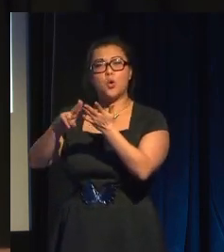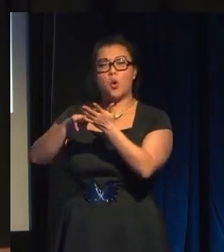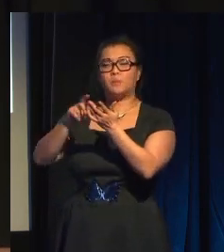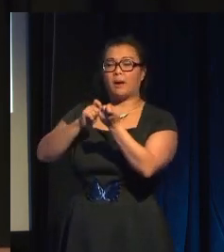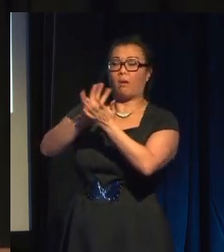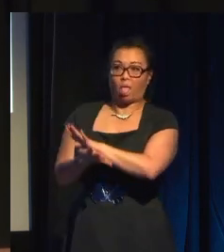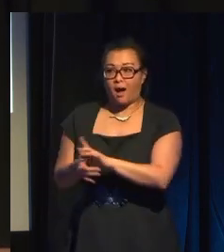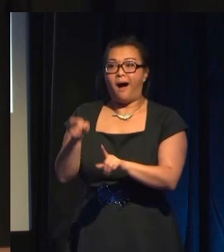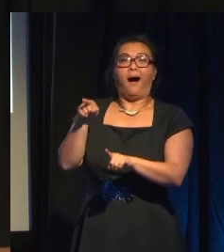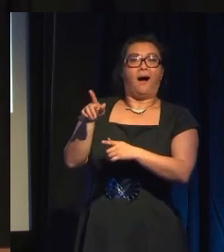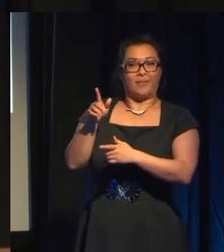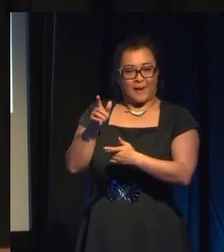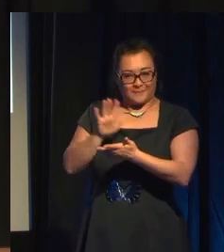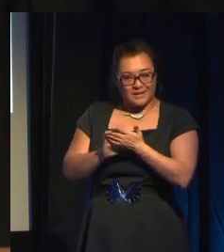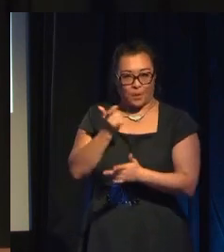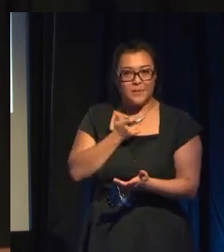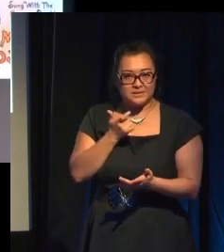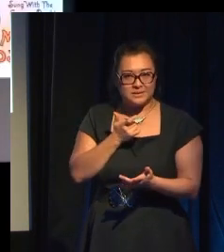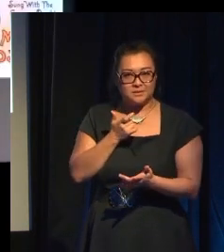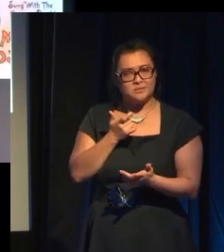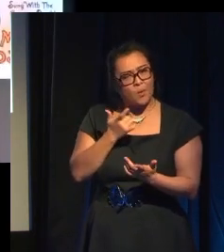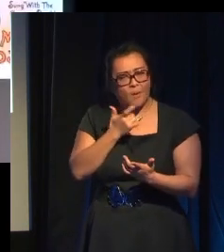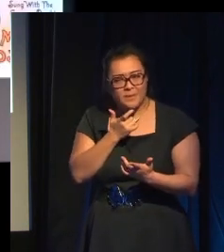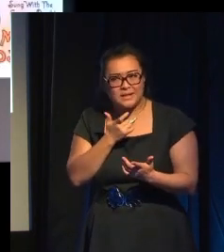ironically, about breaking rules, right?